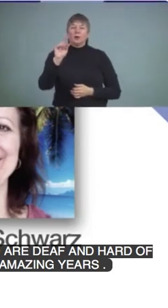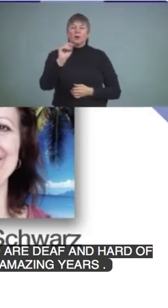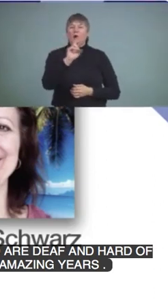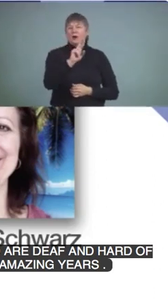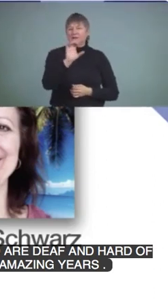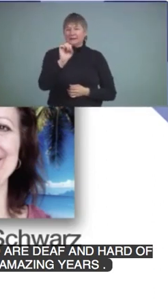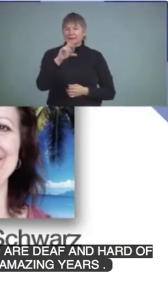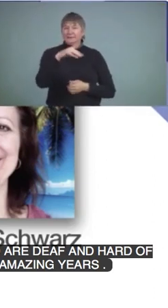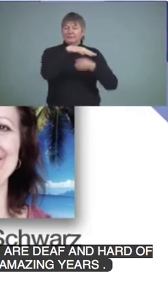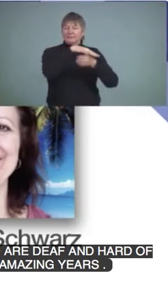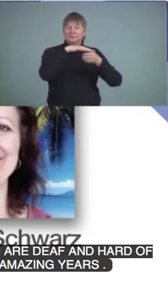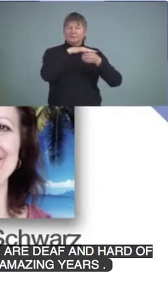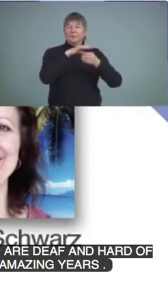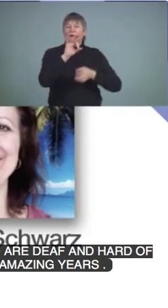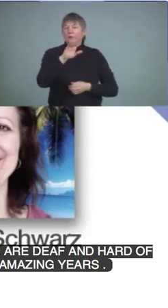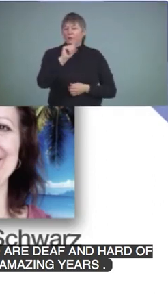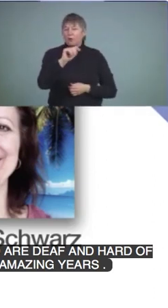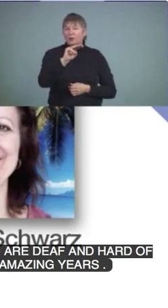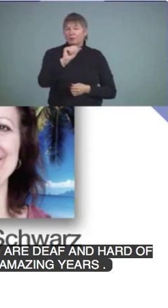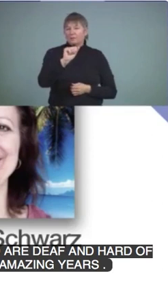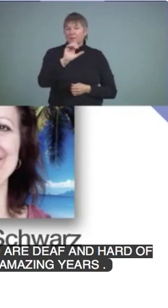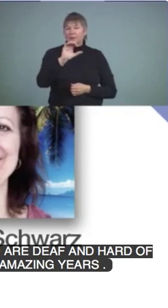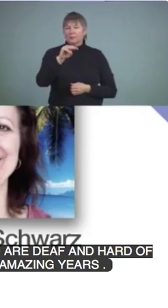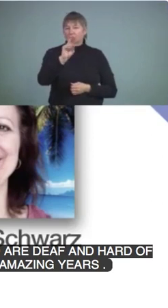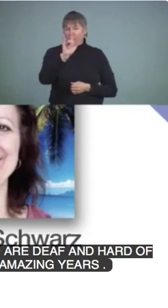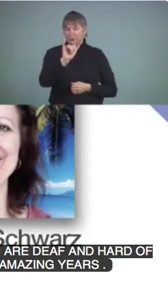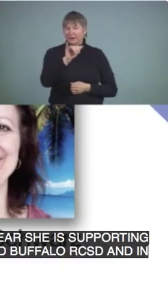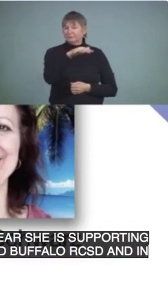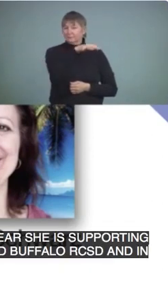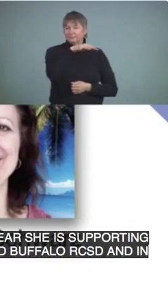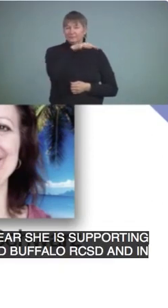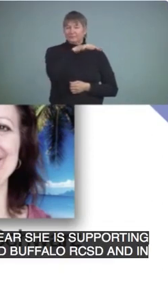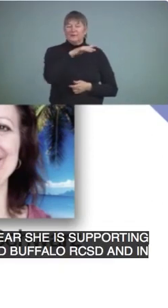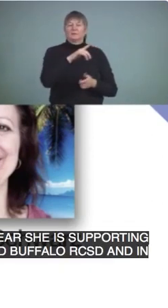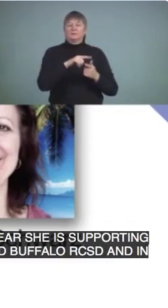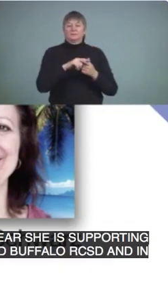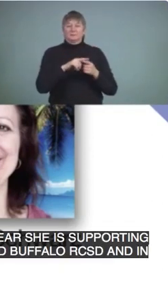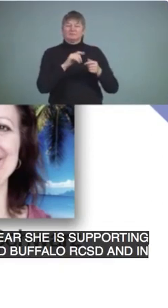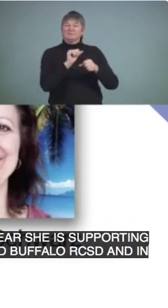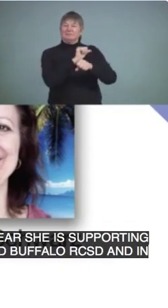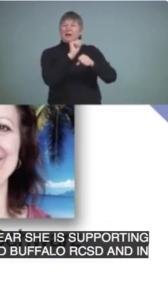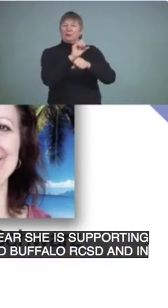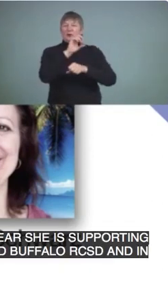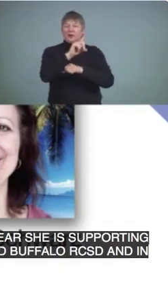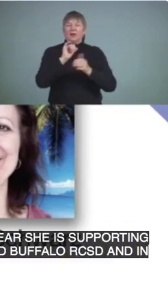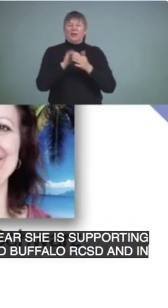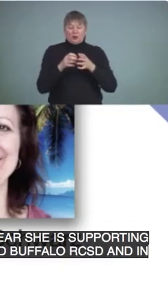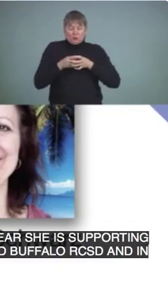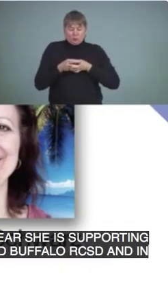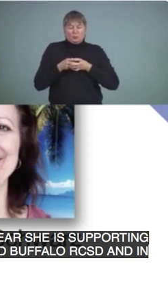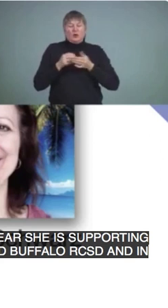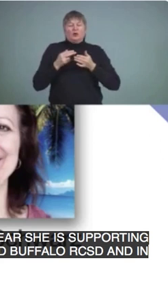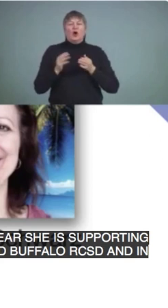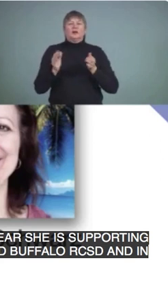and in Fort McMurray as well. Working with Alberta Education with the Low Incidence Provincial Team.